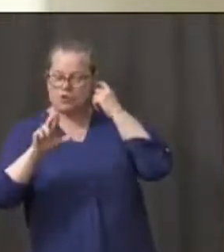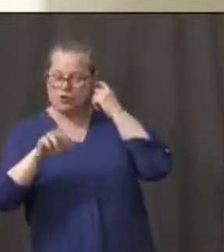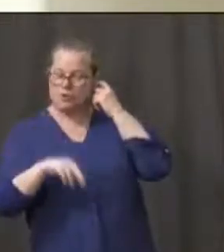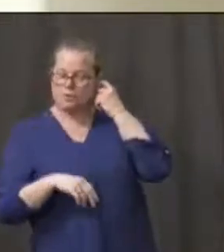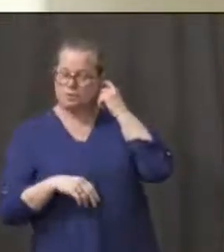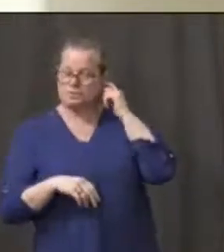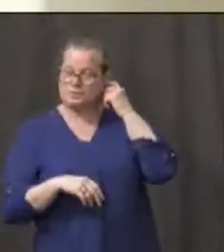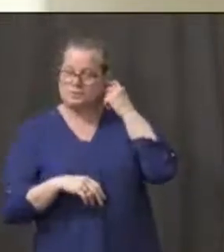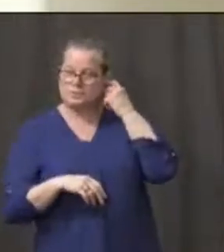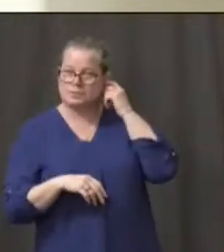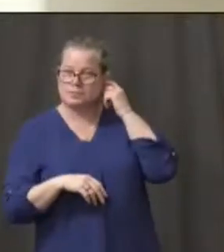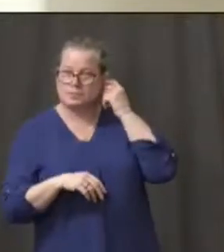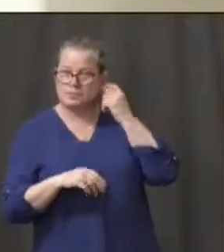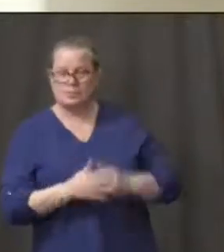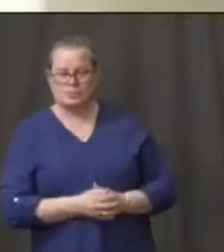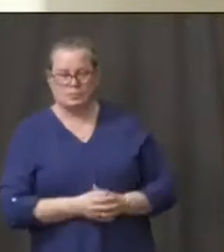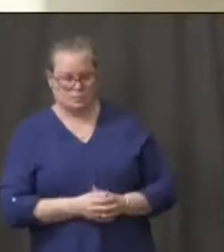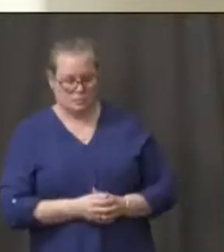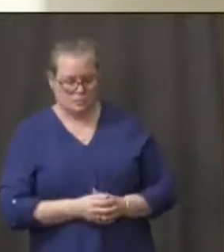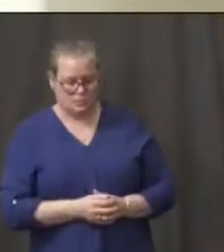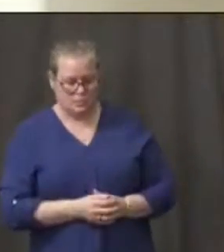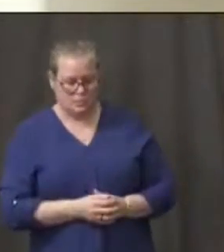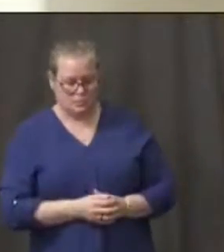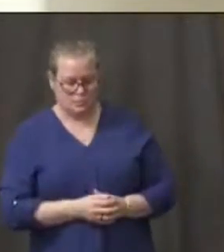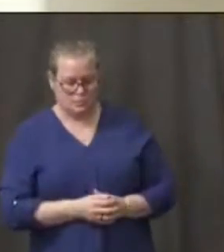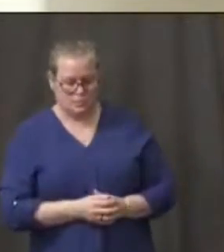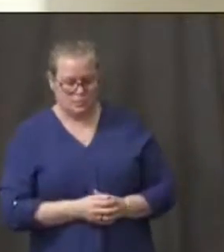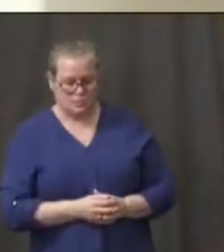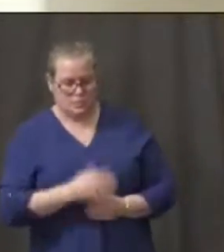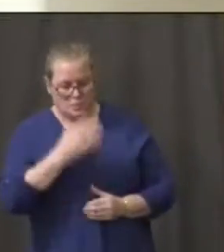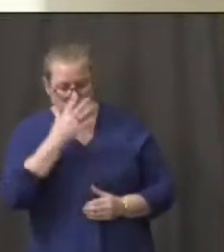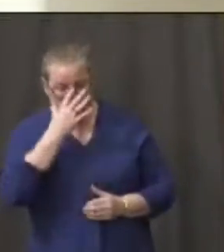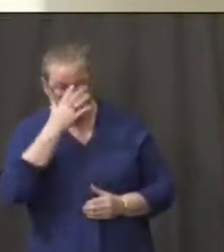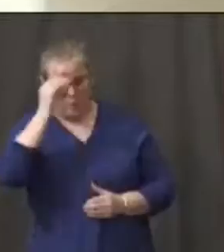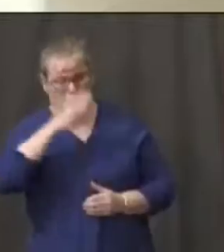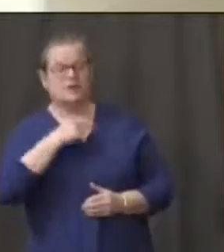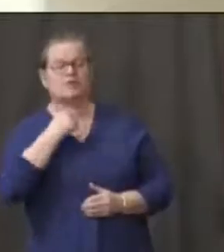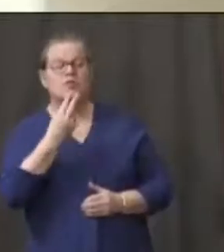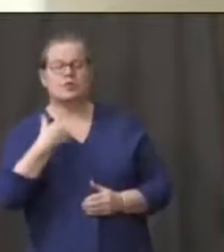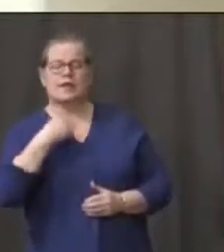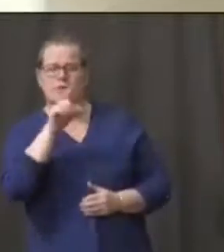Thanks, Max. I have a question for the two mayors.